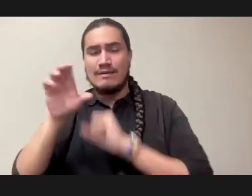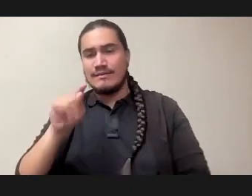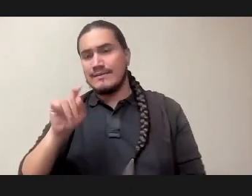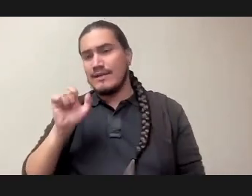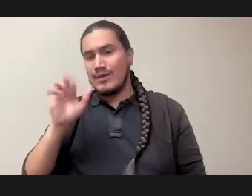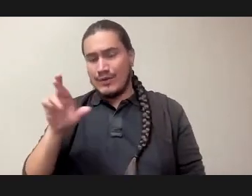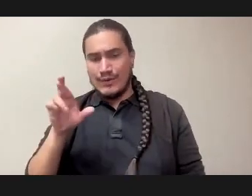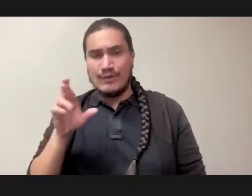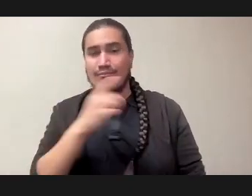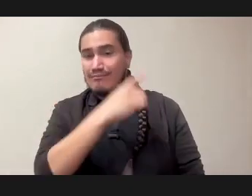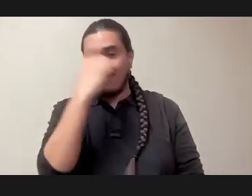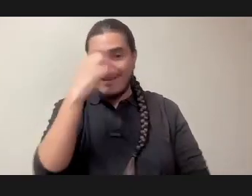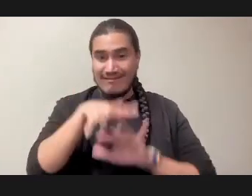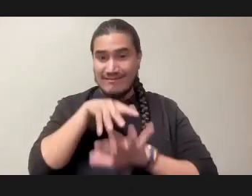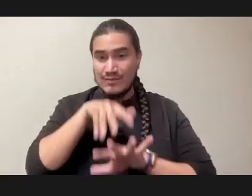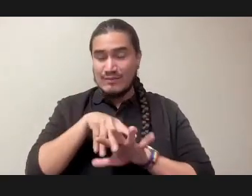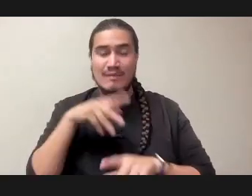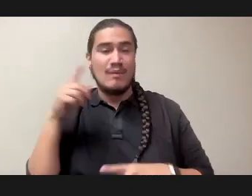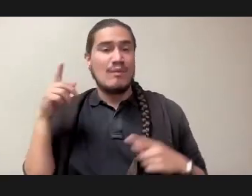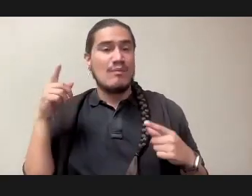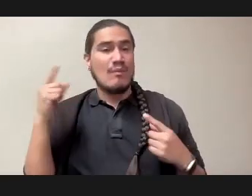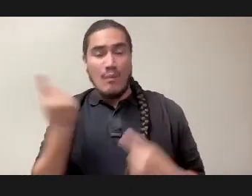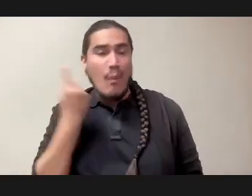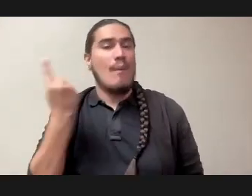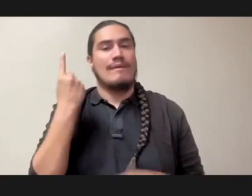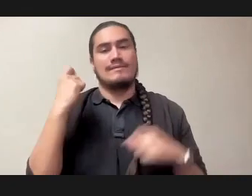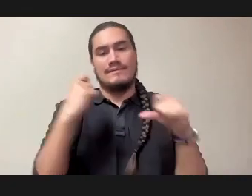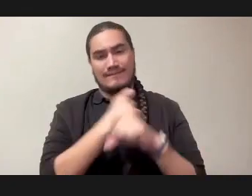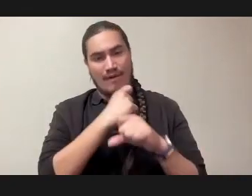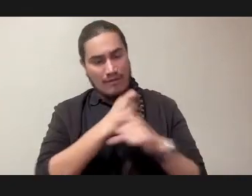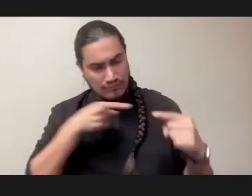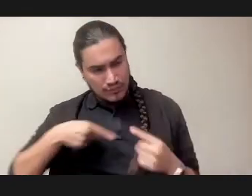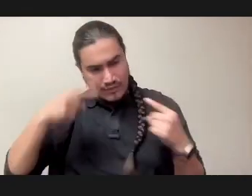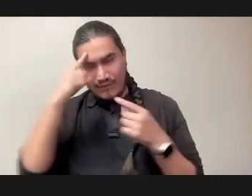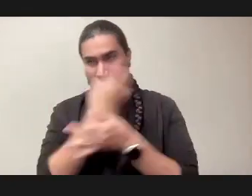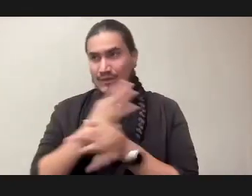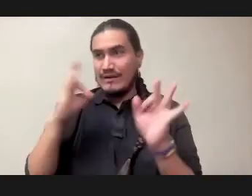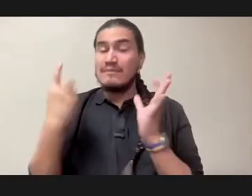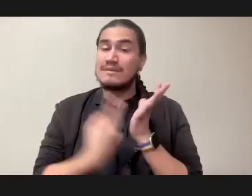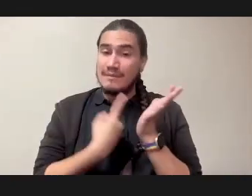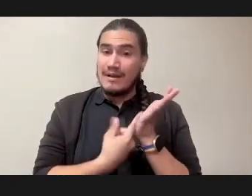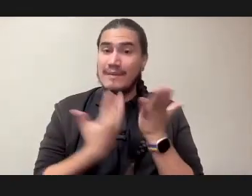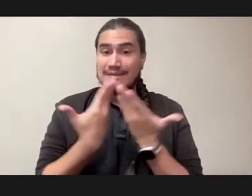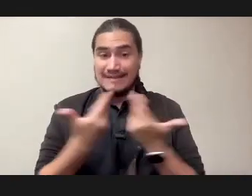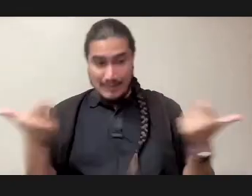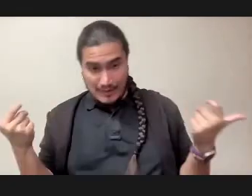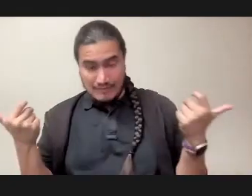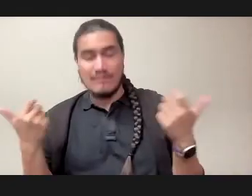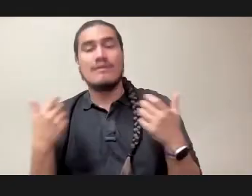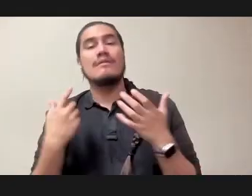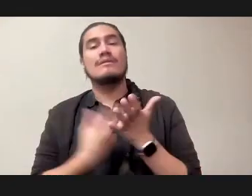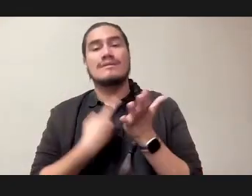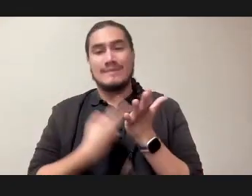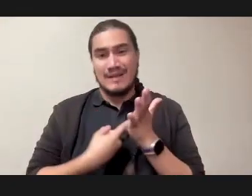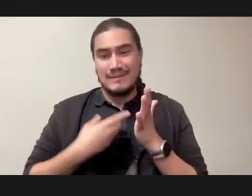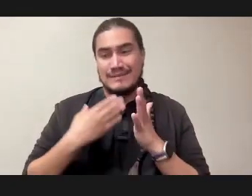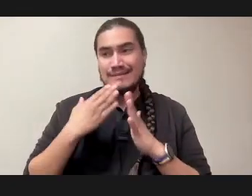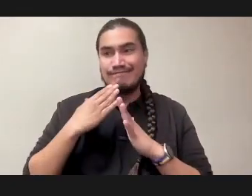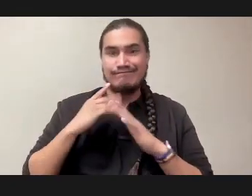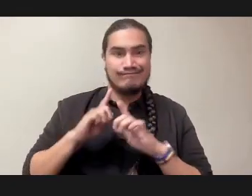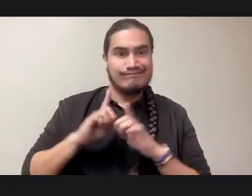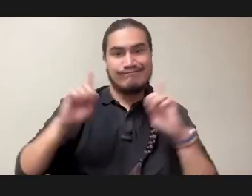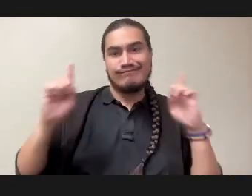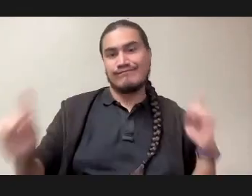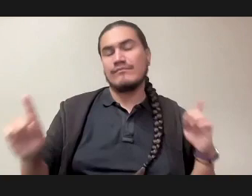have always fought for and struggled for freedom, sometimes separately and sometimes apart. So I'm hoping that you could